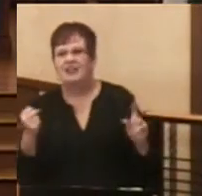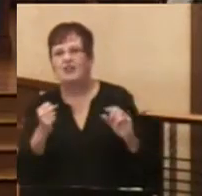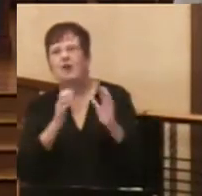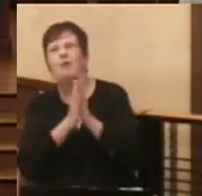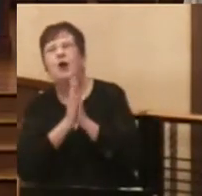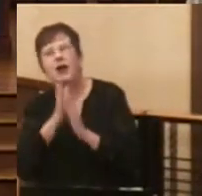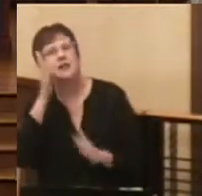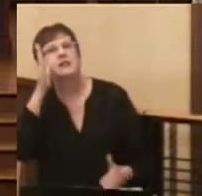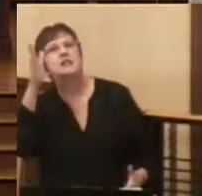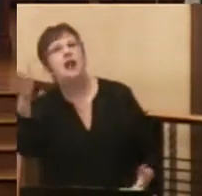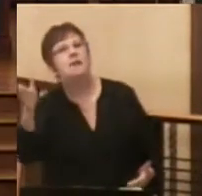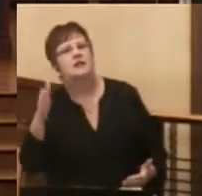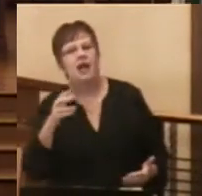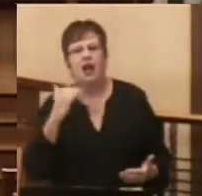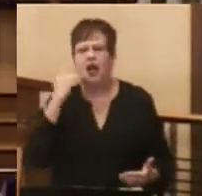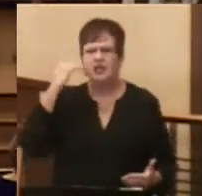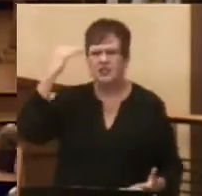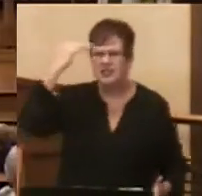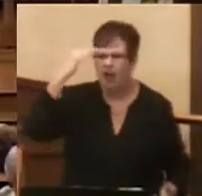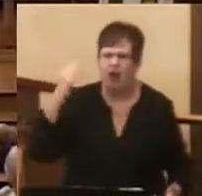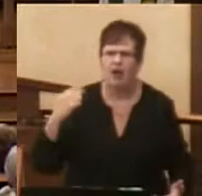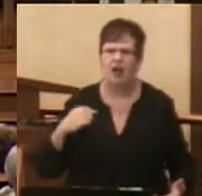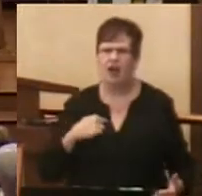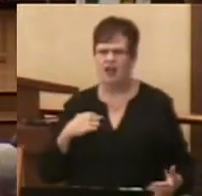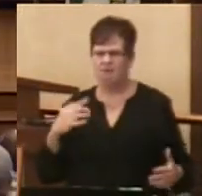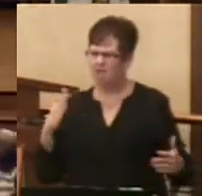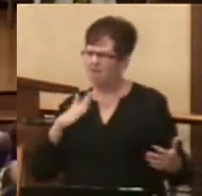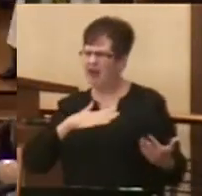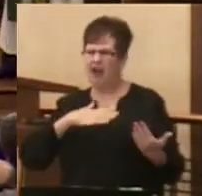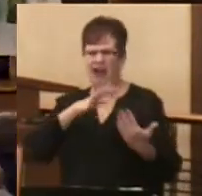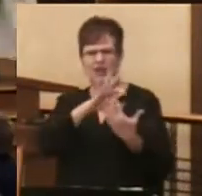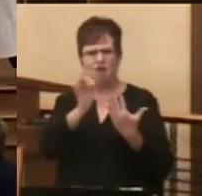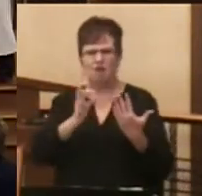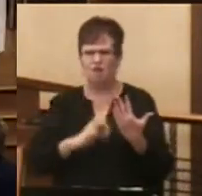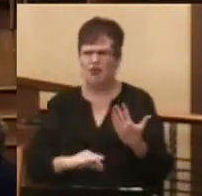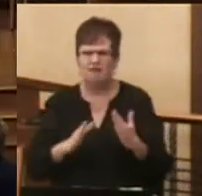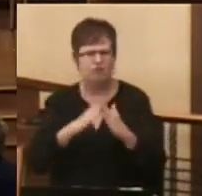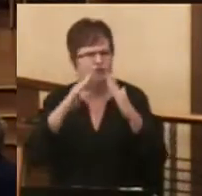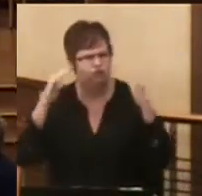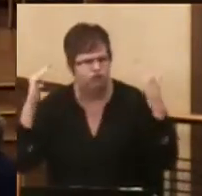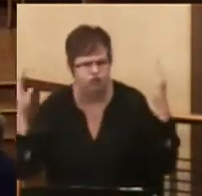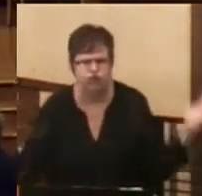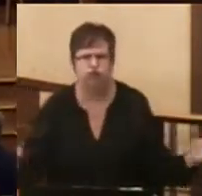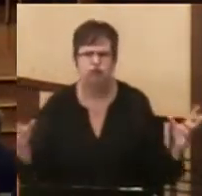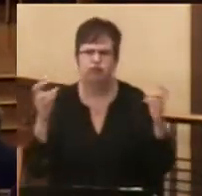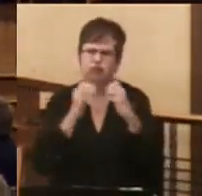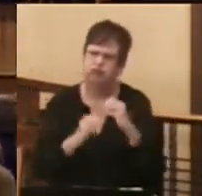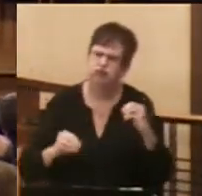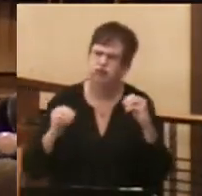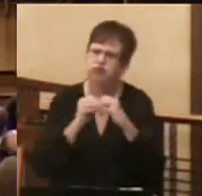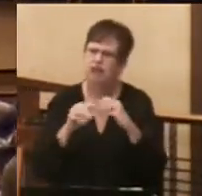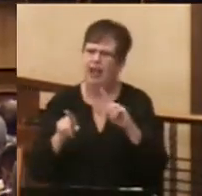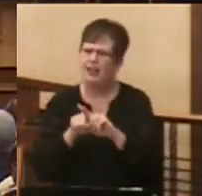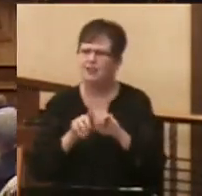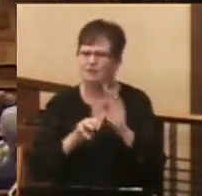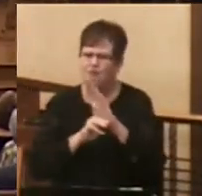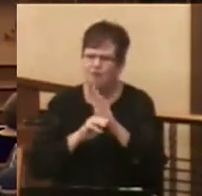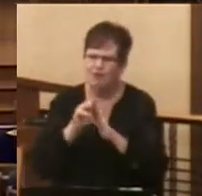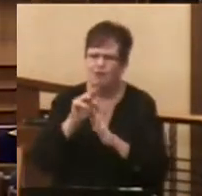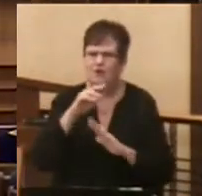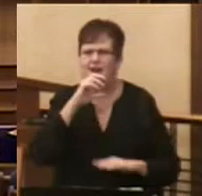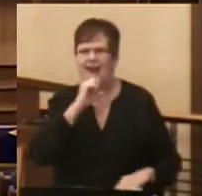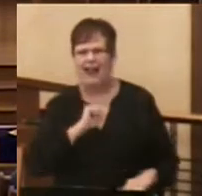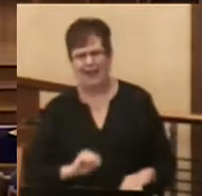that someday you'll be an adult where your choices are broader and broader as you mature and you age.